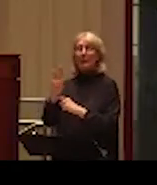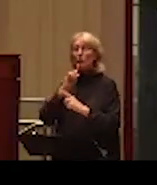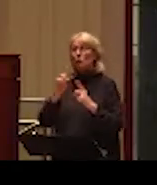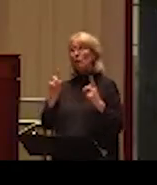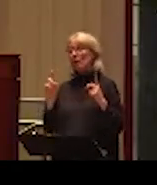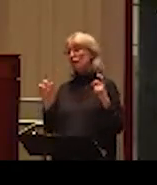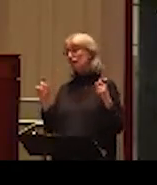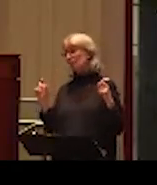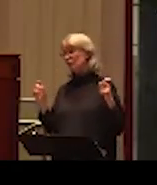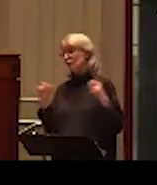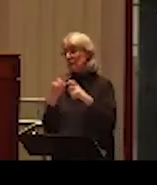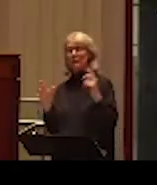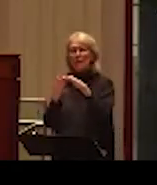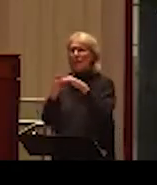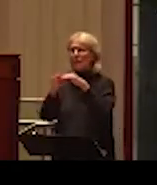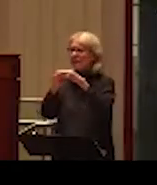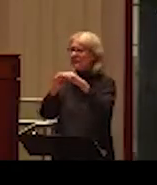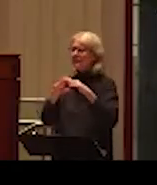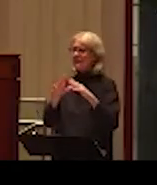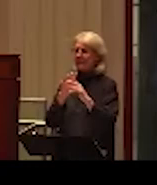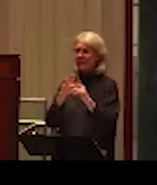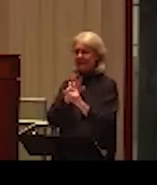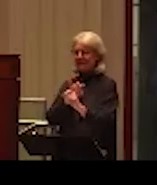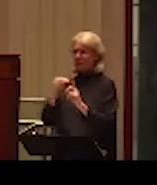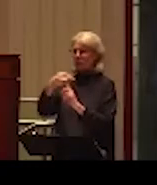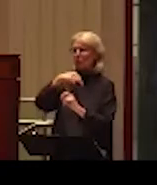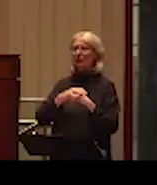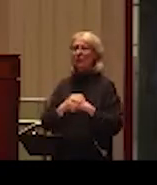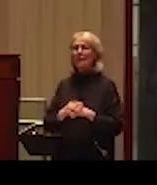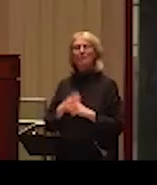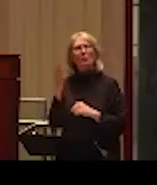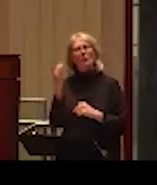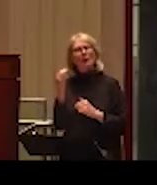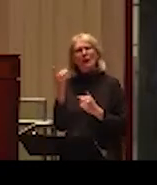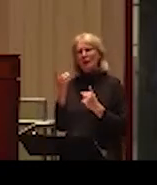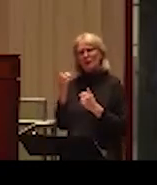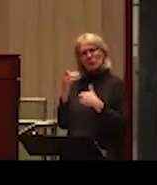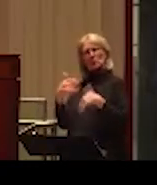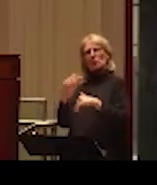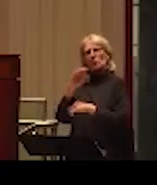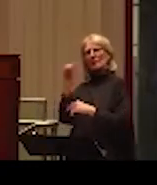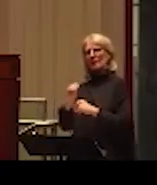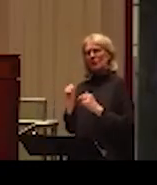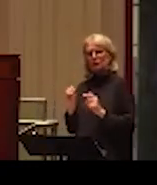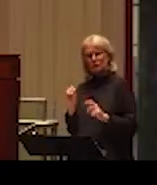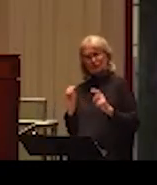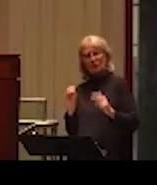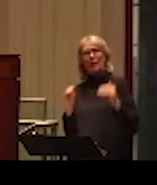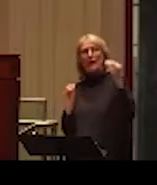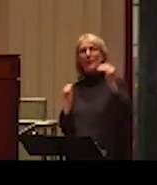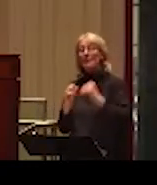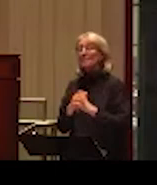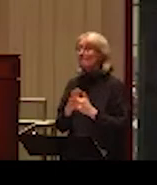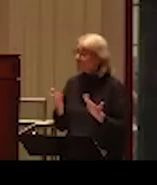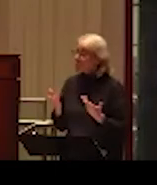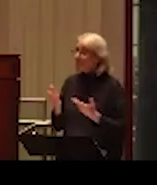picture here. It's shouldn't look for simple answers. So, why is it so? And, um, so there is some confusion